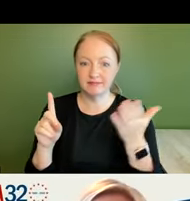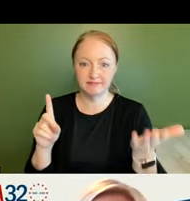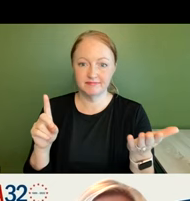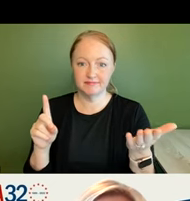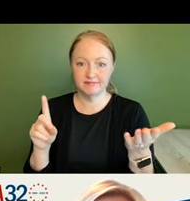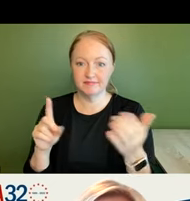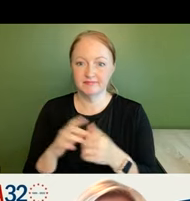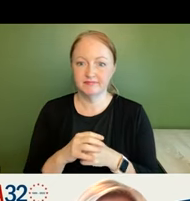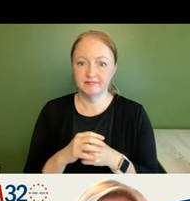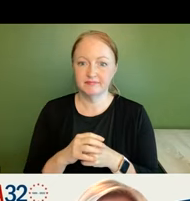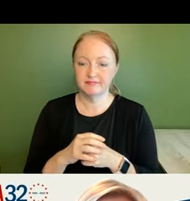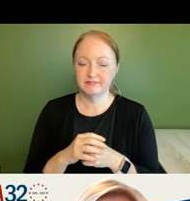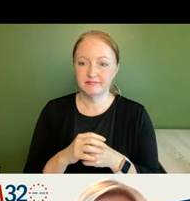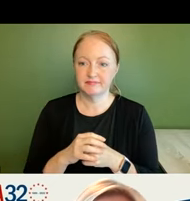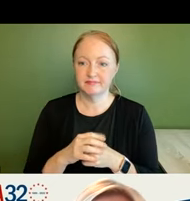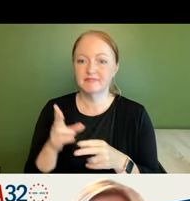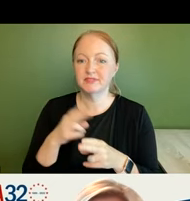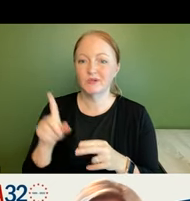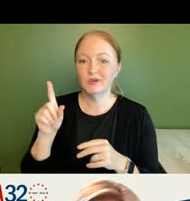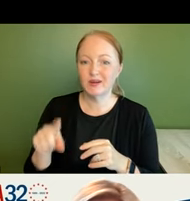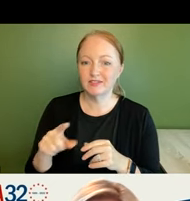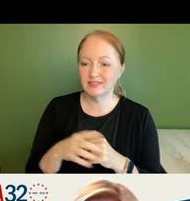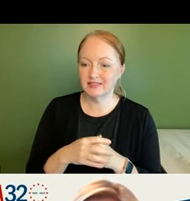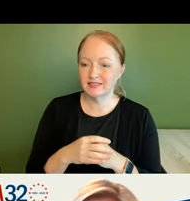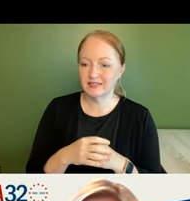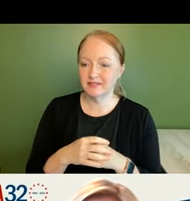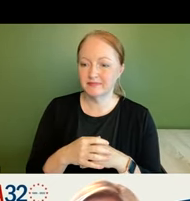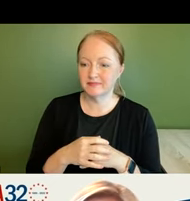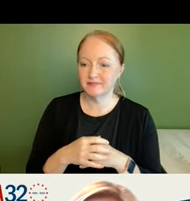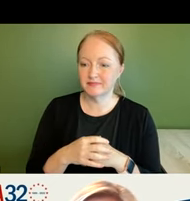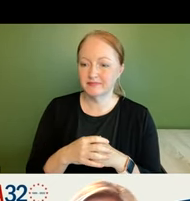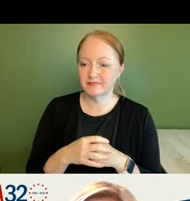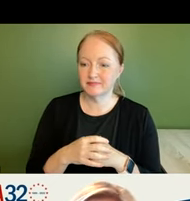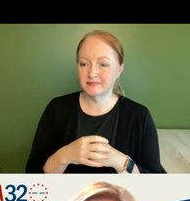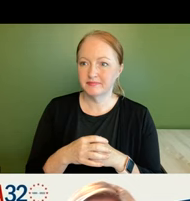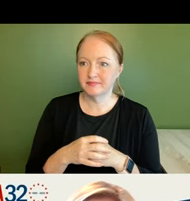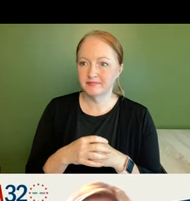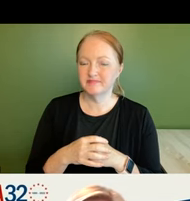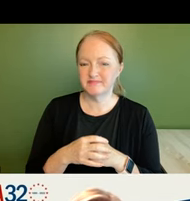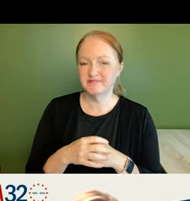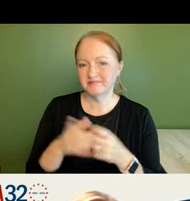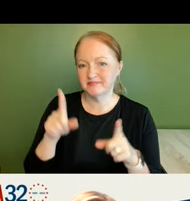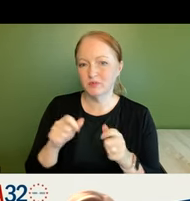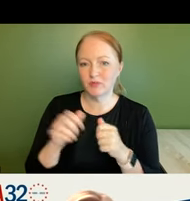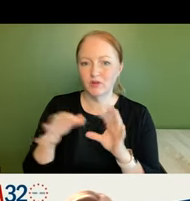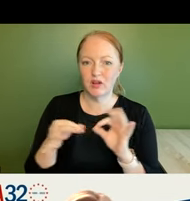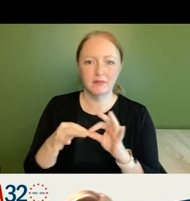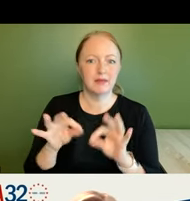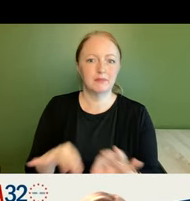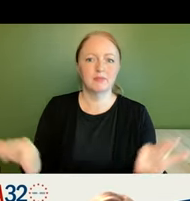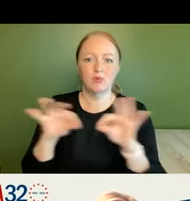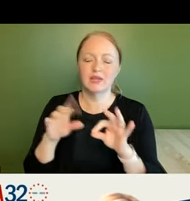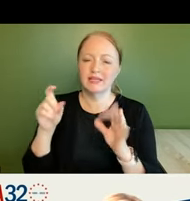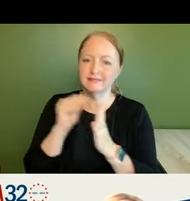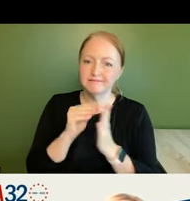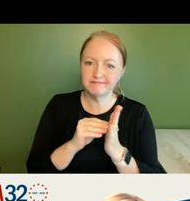thank you yeah uh quick question um uh so yeah echo those comments this is so important it needs to be